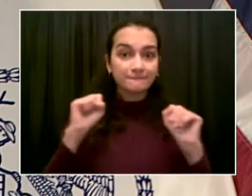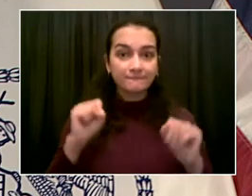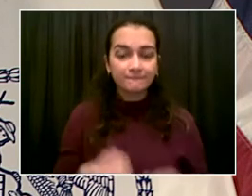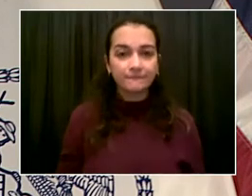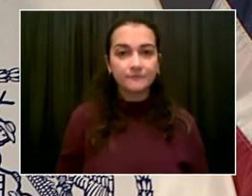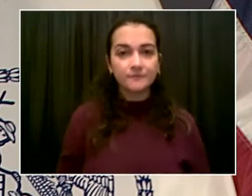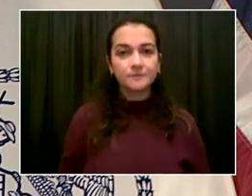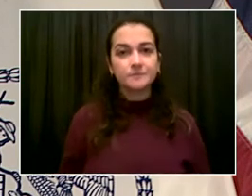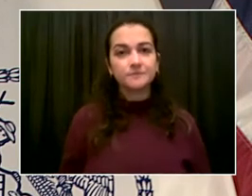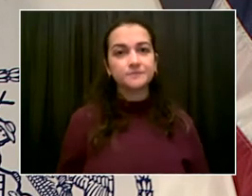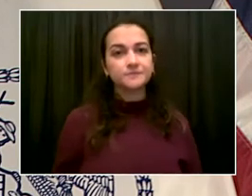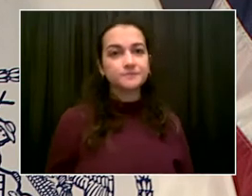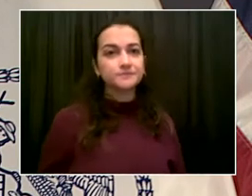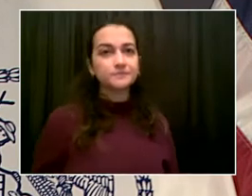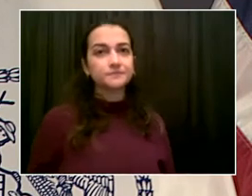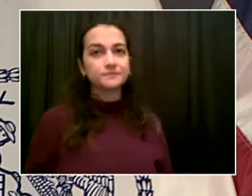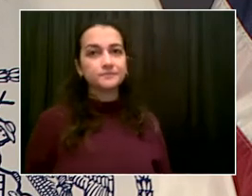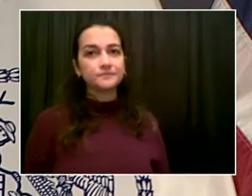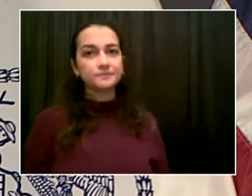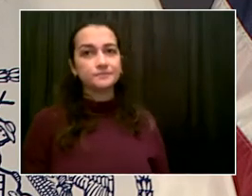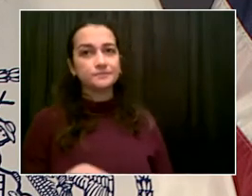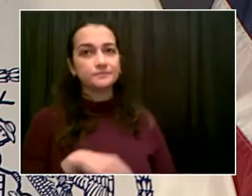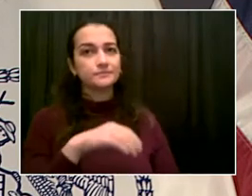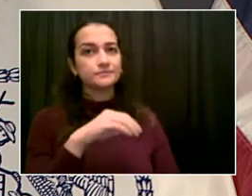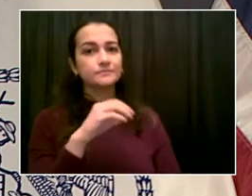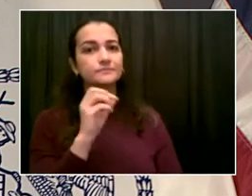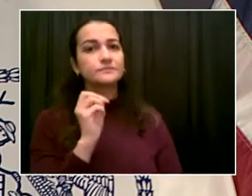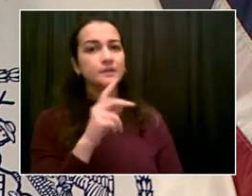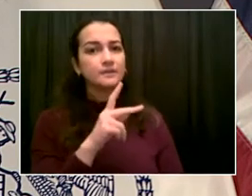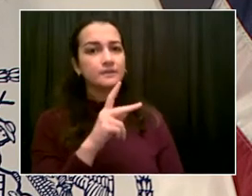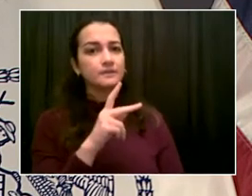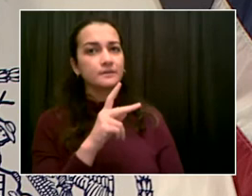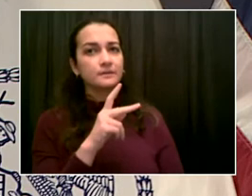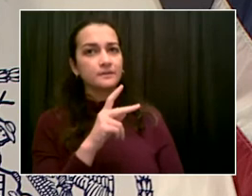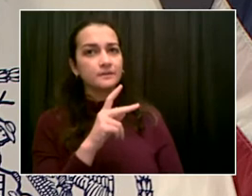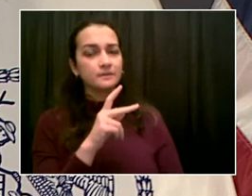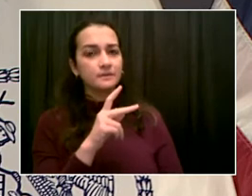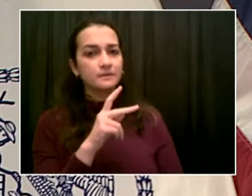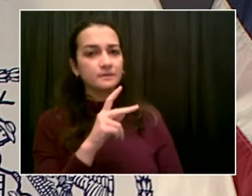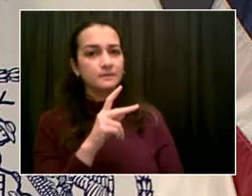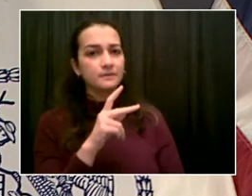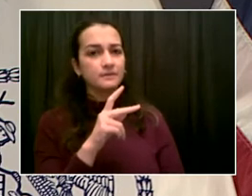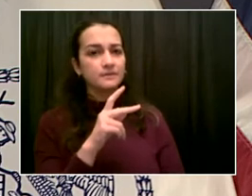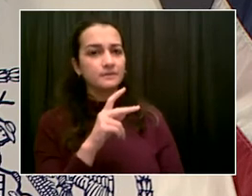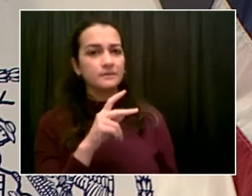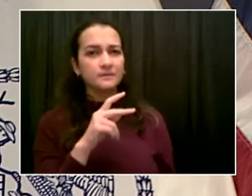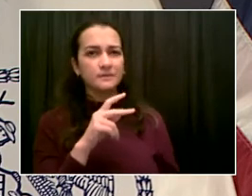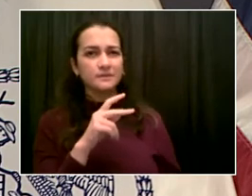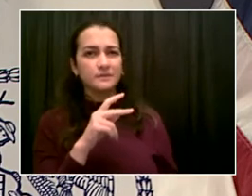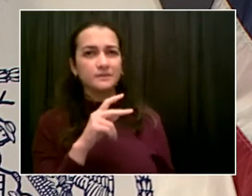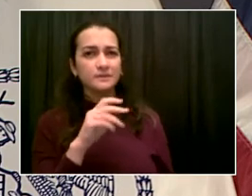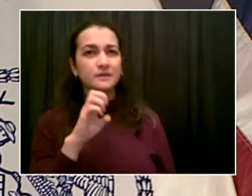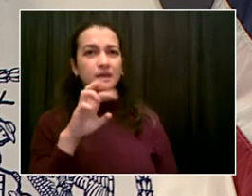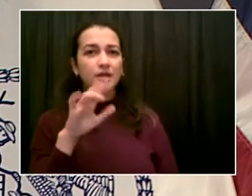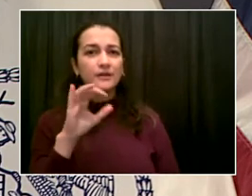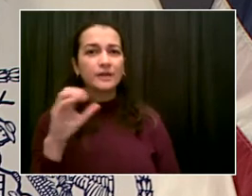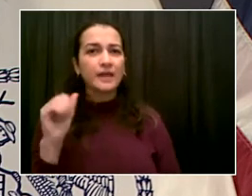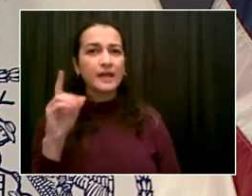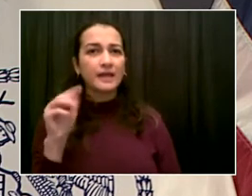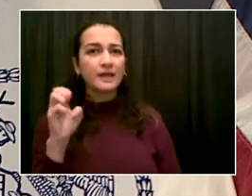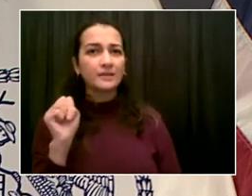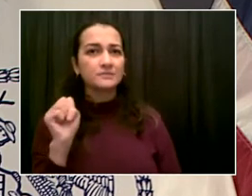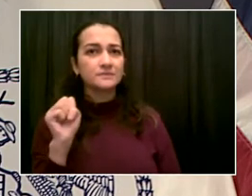on the call, correct? That's right. Okay. I know he had planned to travel abroad this week and